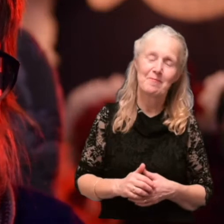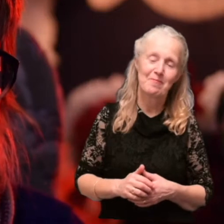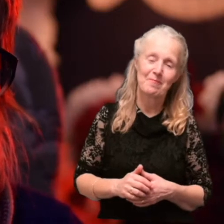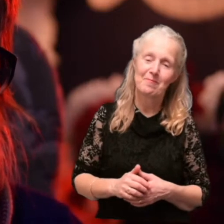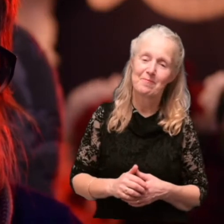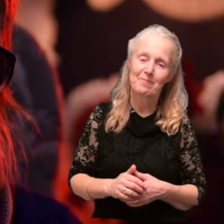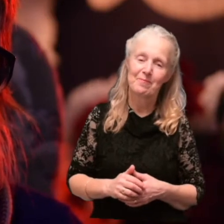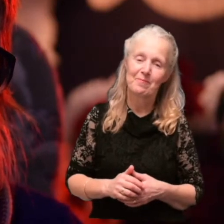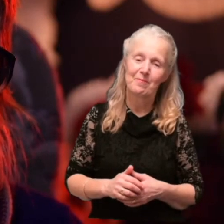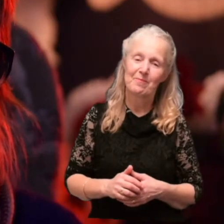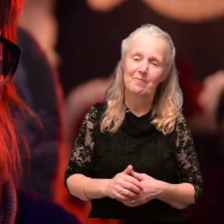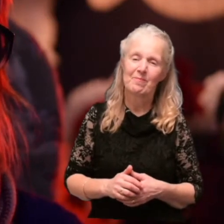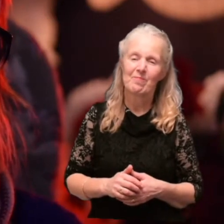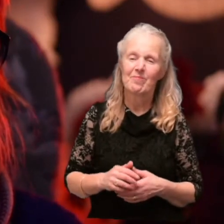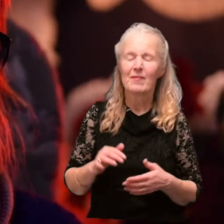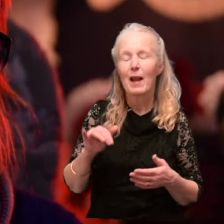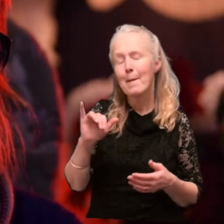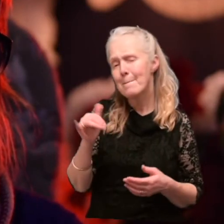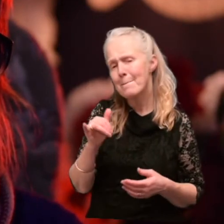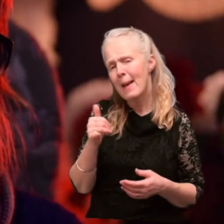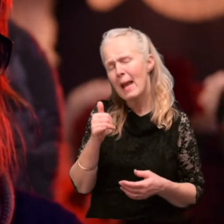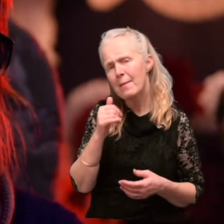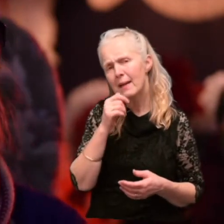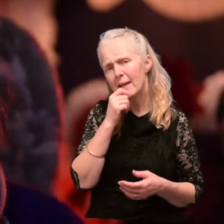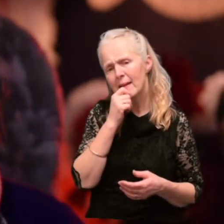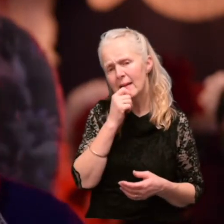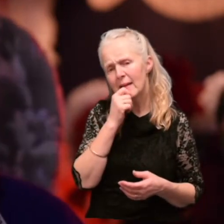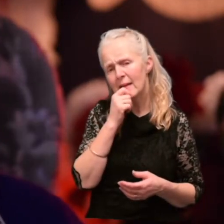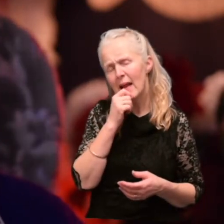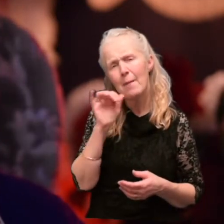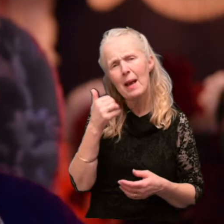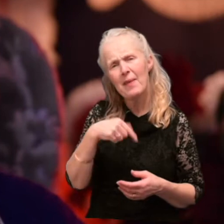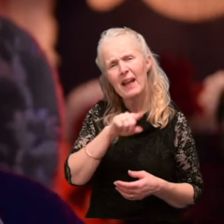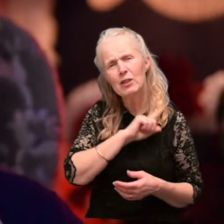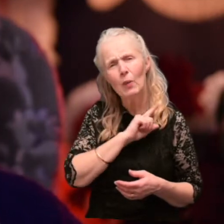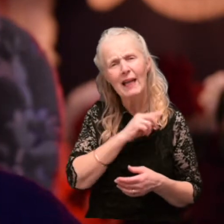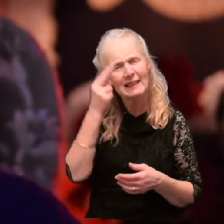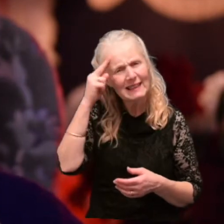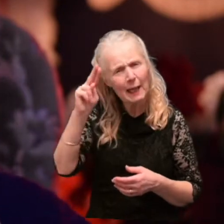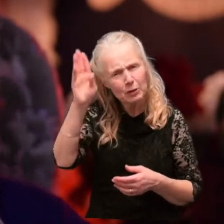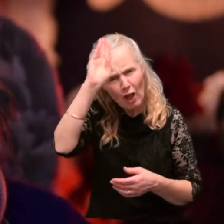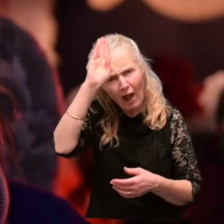Maybe I've just thought of this. Maybe. Maybe. That's why his name's Sharky. Huh.